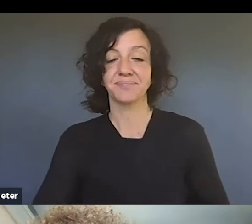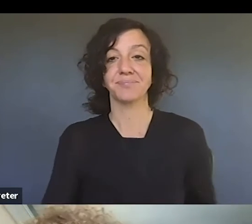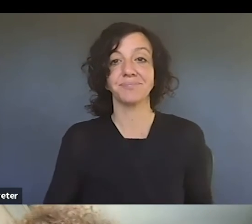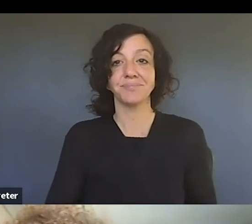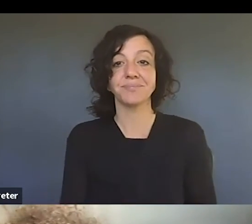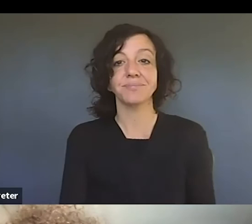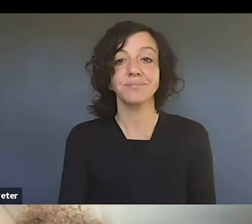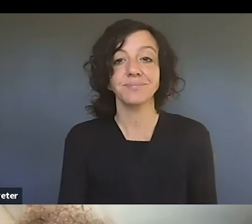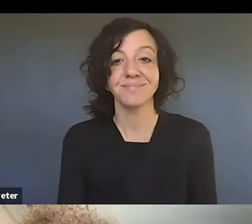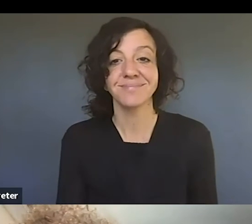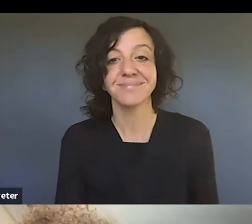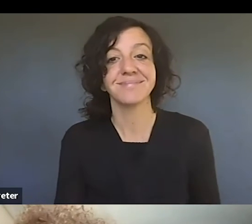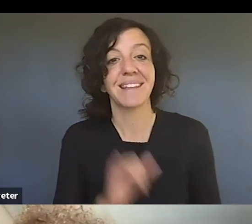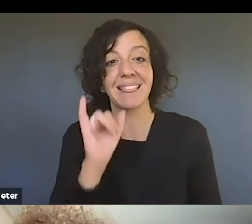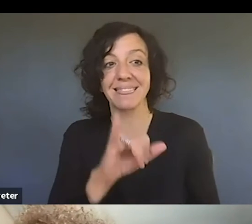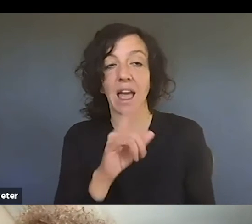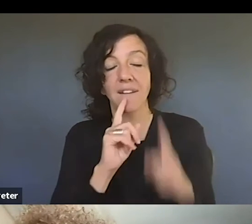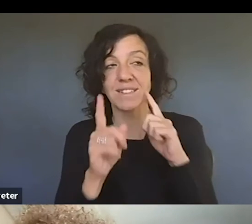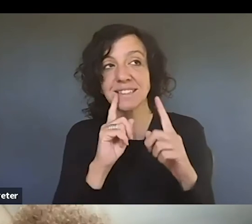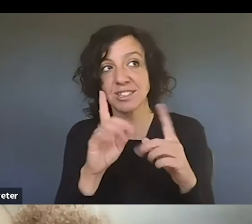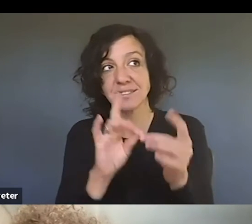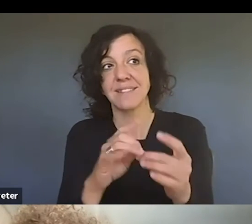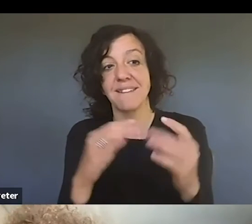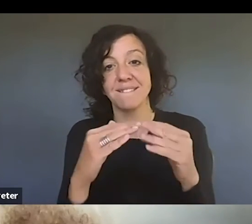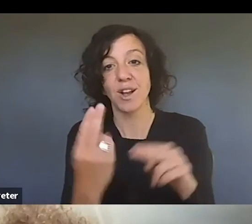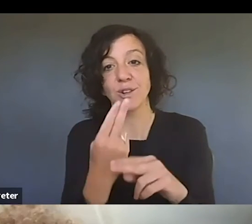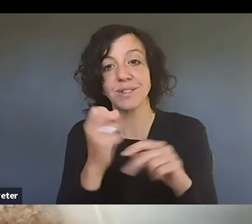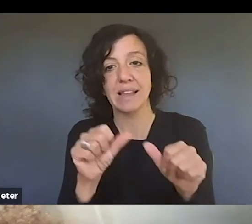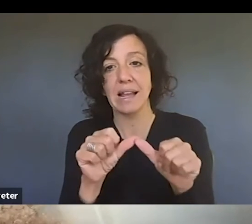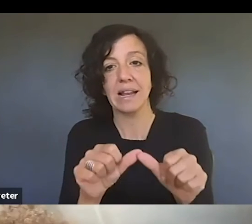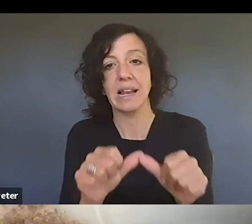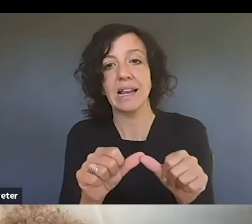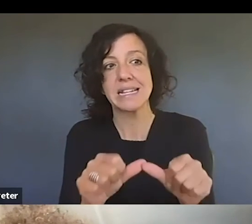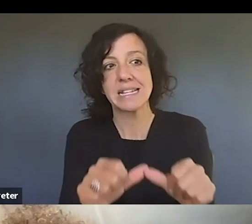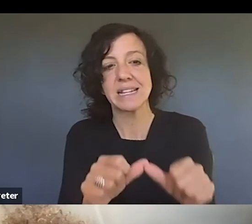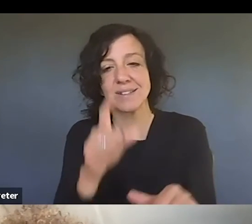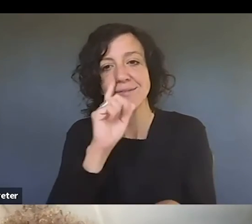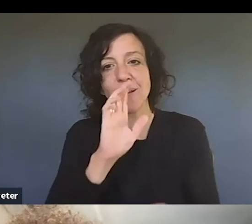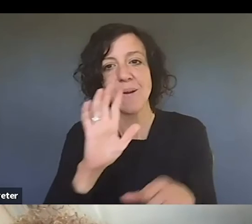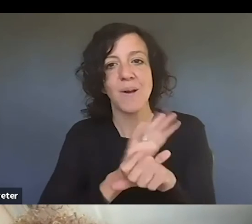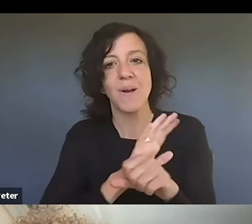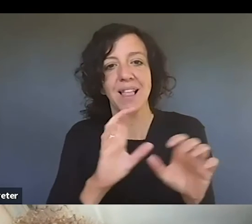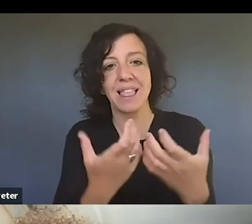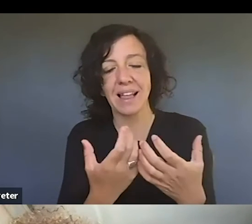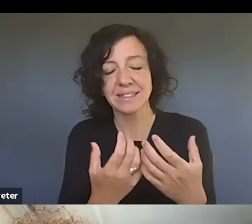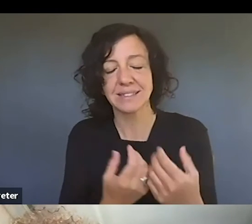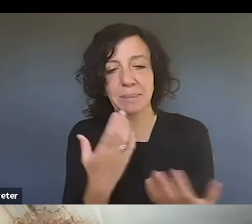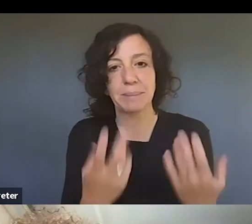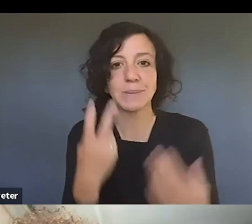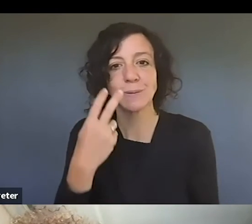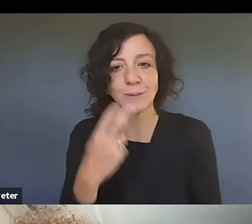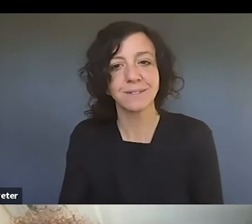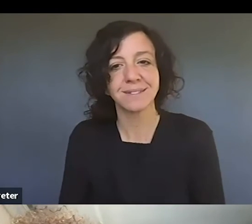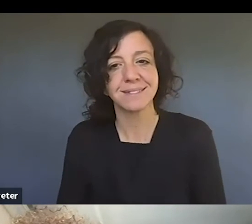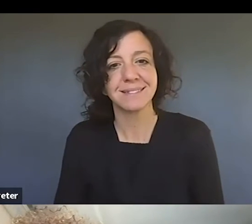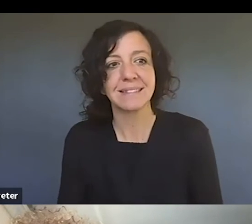a conversation that we could have for, you know, like an entire class session or two. And that's what we do.